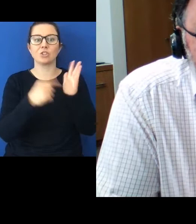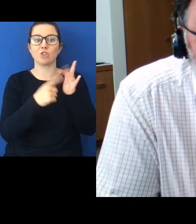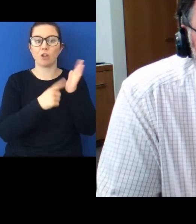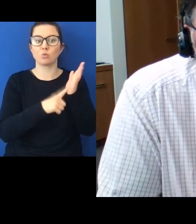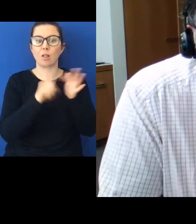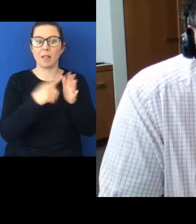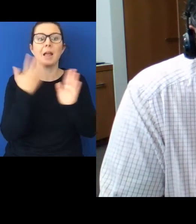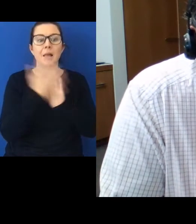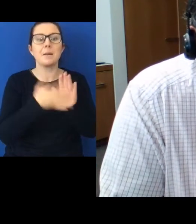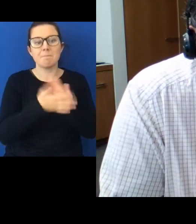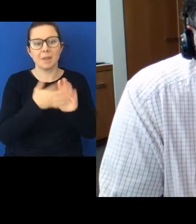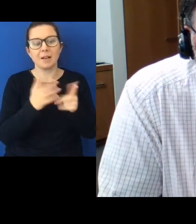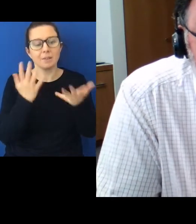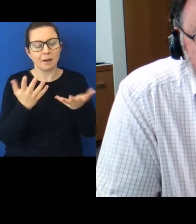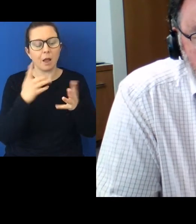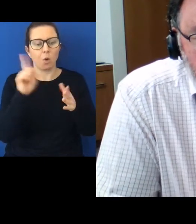guarantee of Aboriginal title.